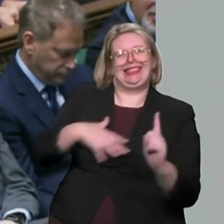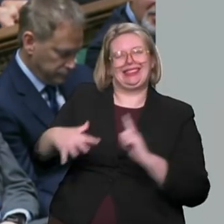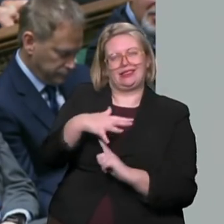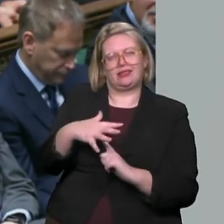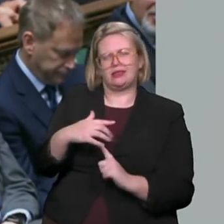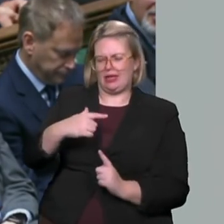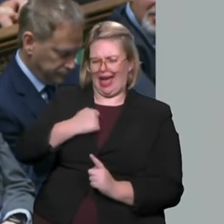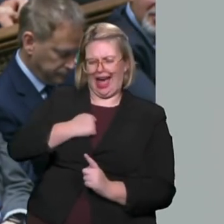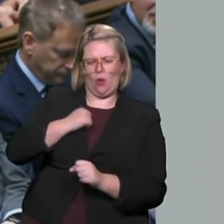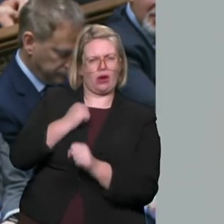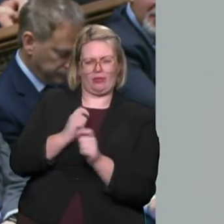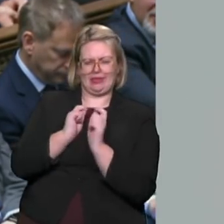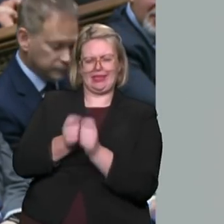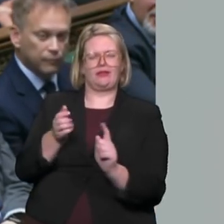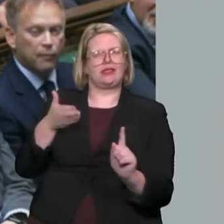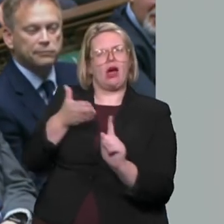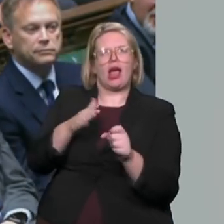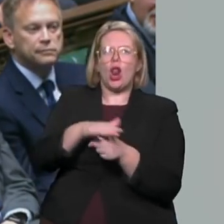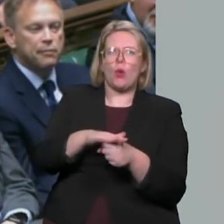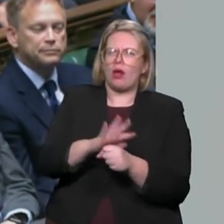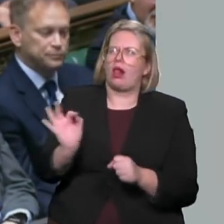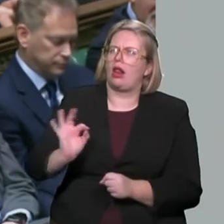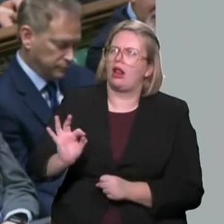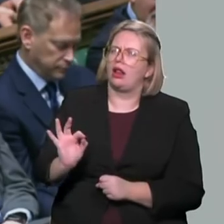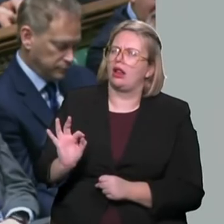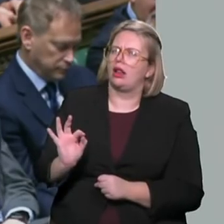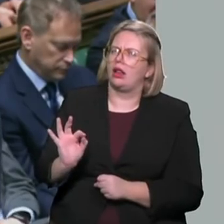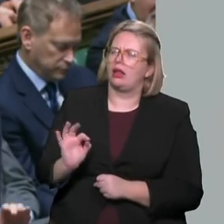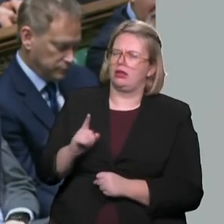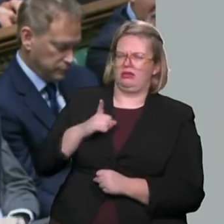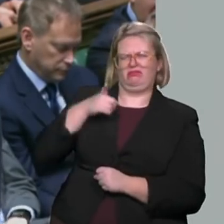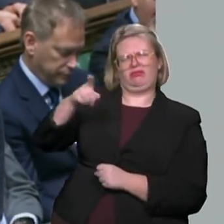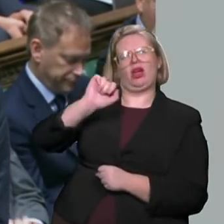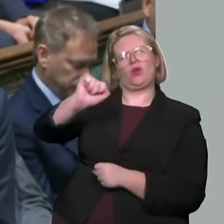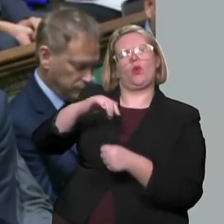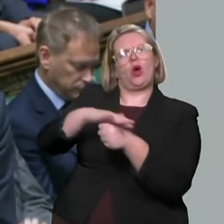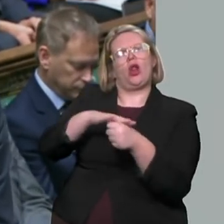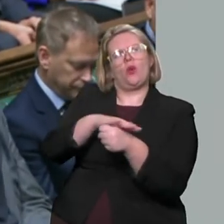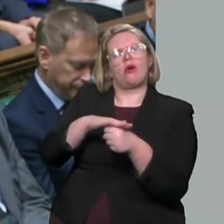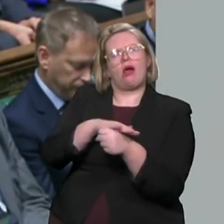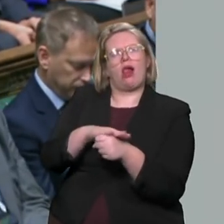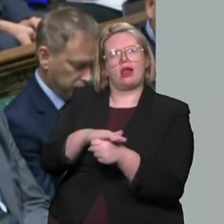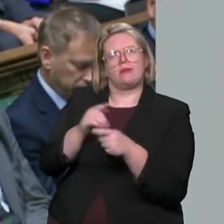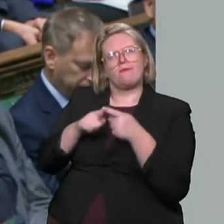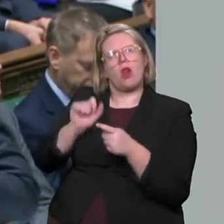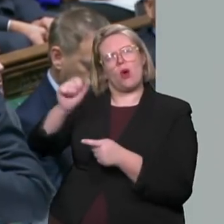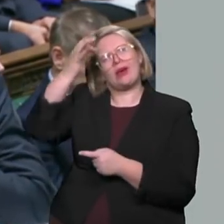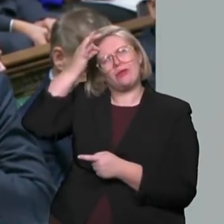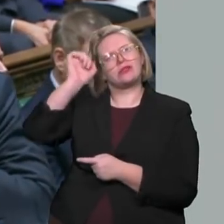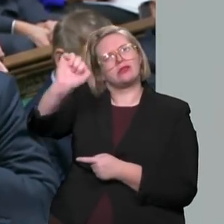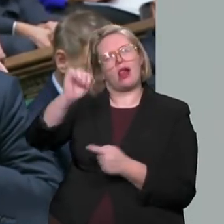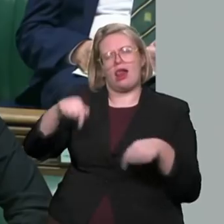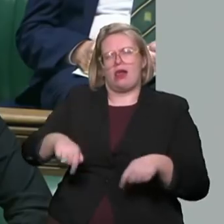set local housing targets. I understand that the draft Bassett Law Local Plan is subject to consultation. I would